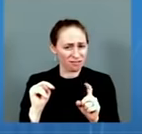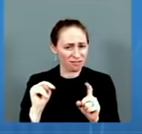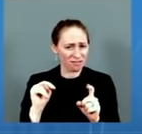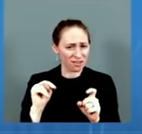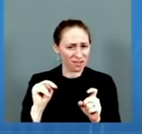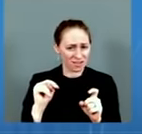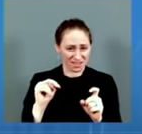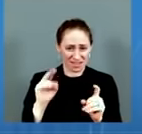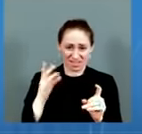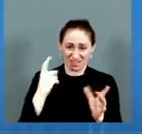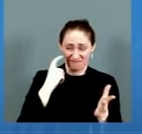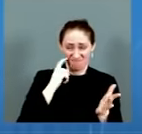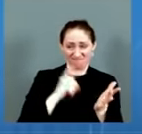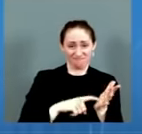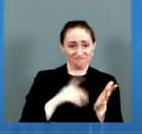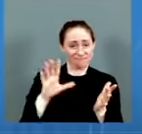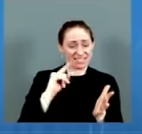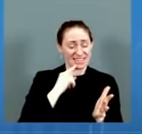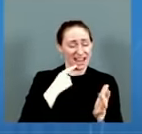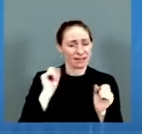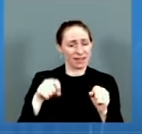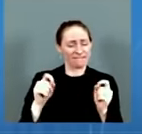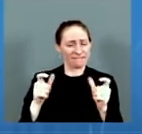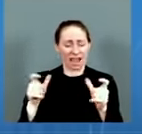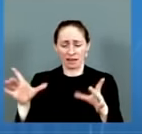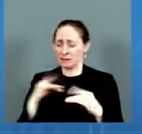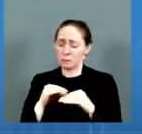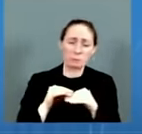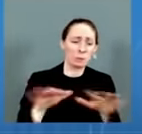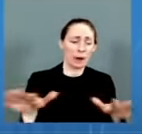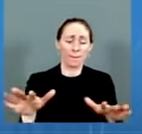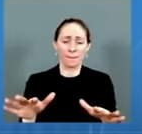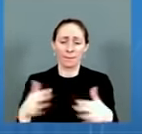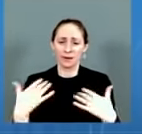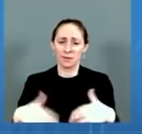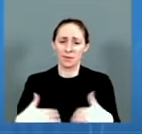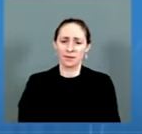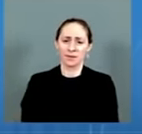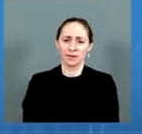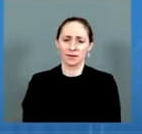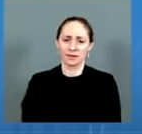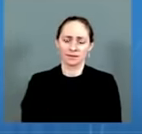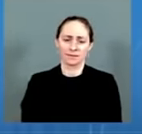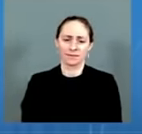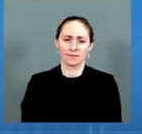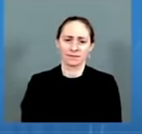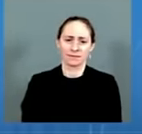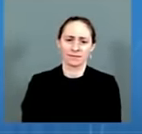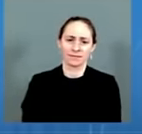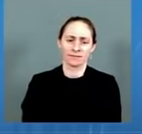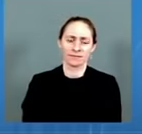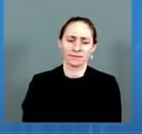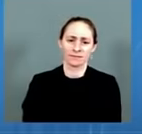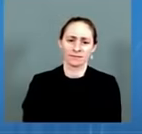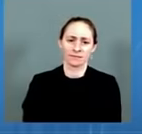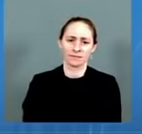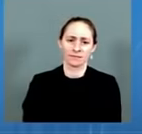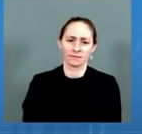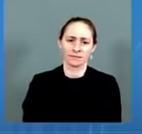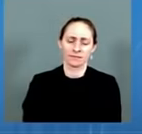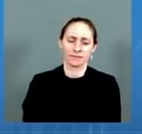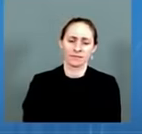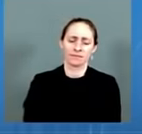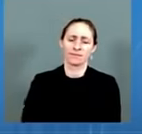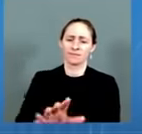Yeah. Well, again, getting back to the theme that we have all been underscoring, if you are unvaccinated, you are very